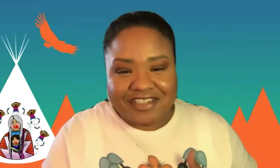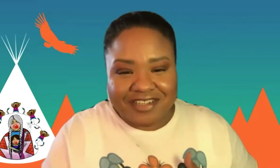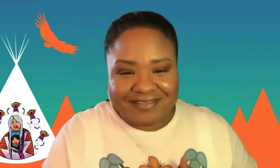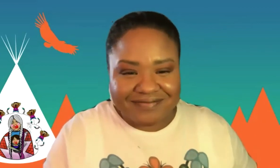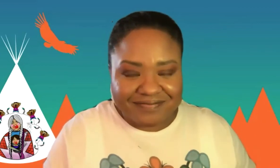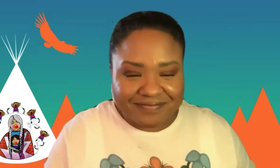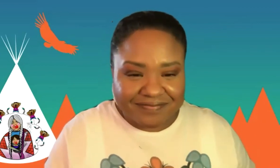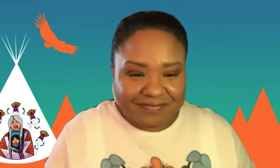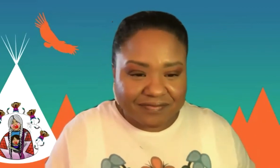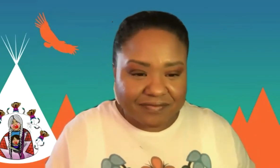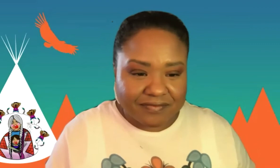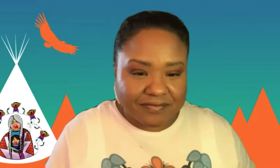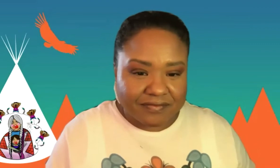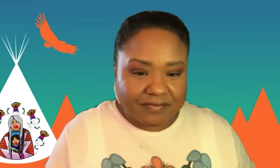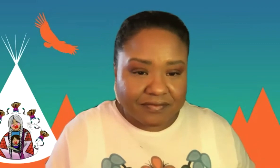session.